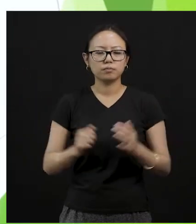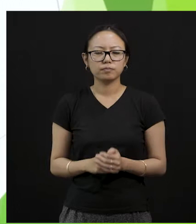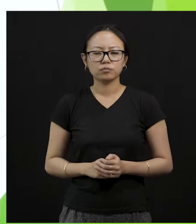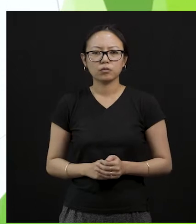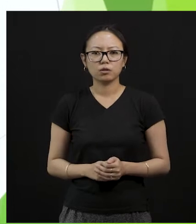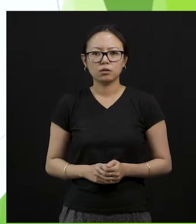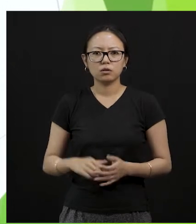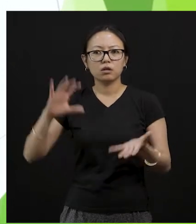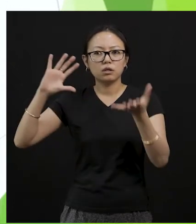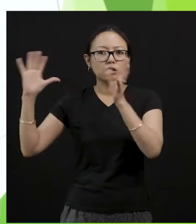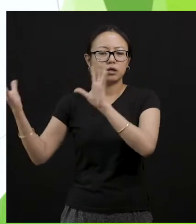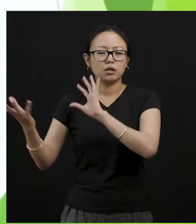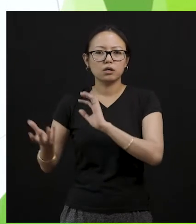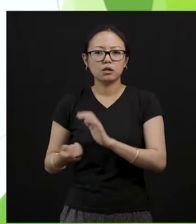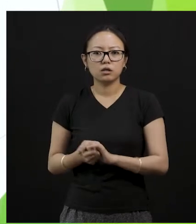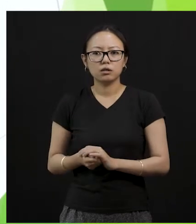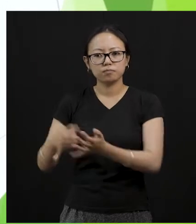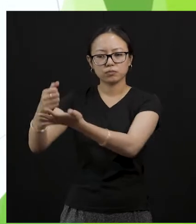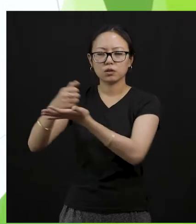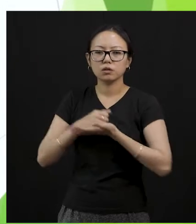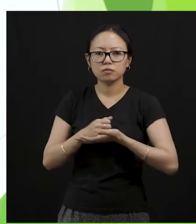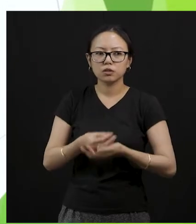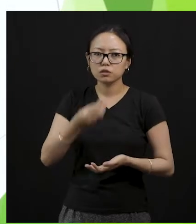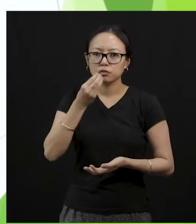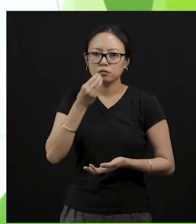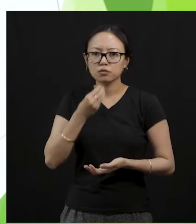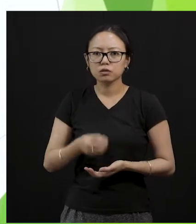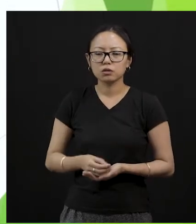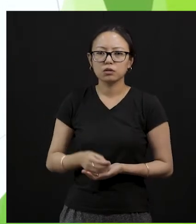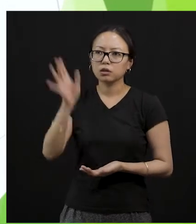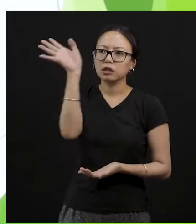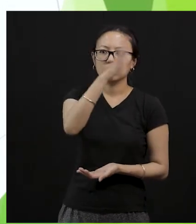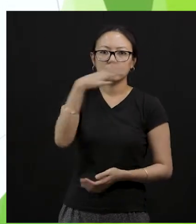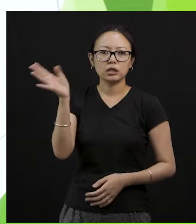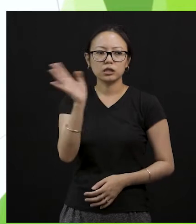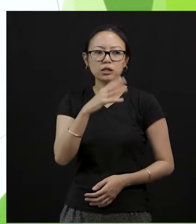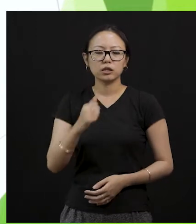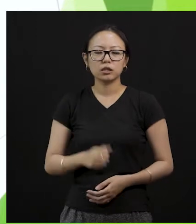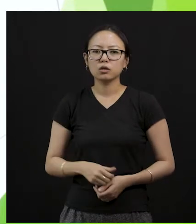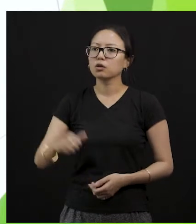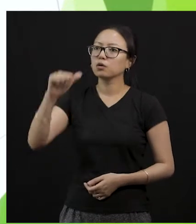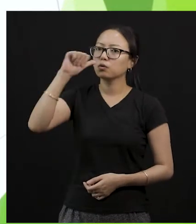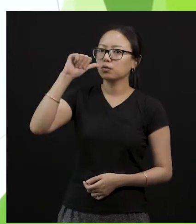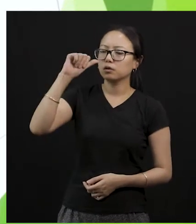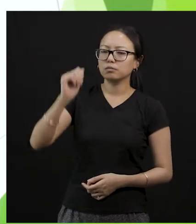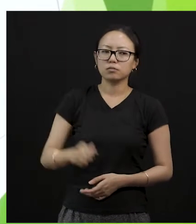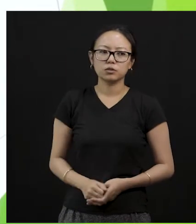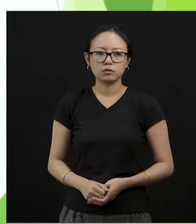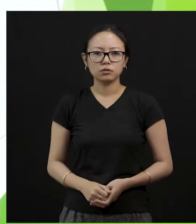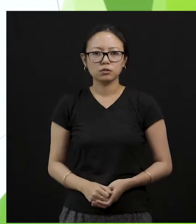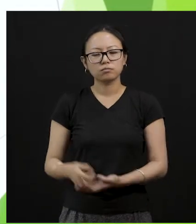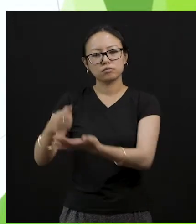We get fresh air from the earth and we get water from the earth all right. Now